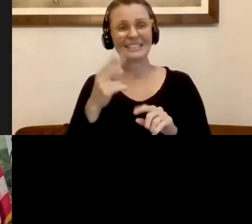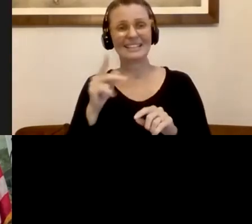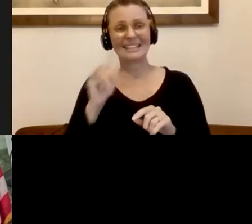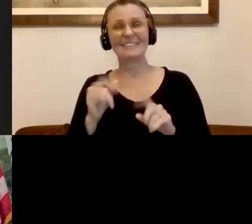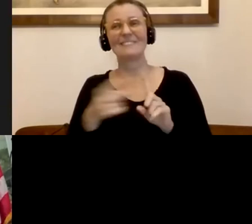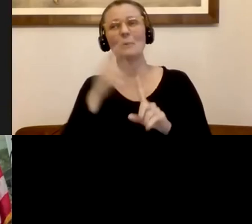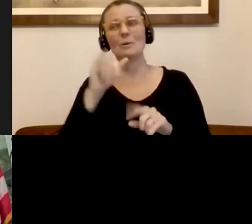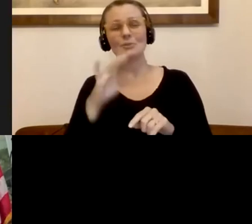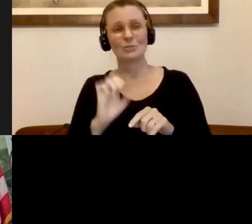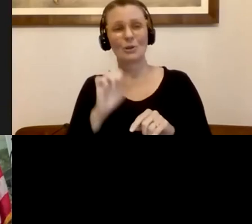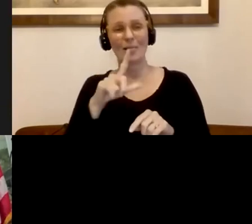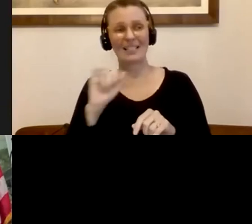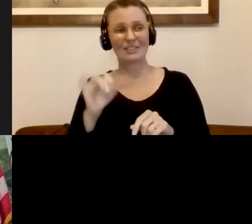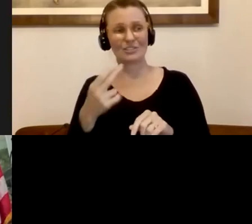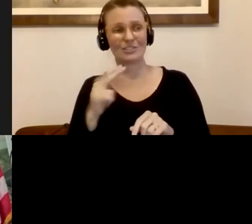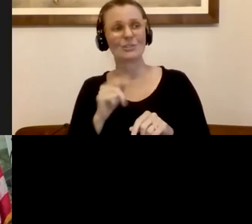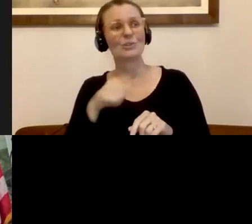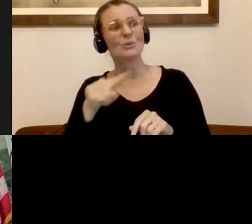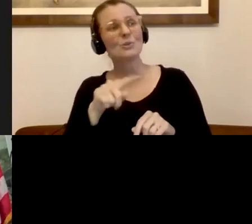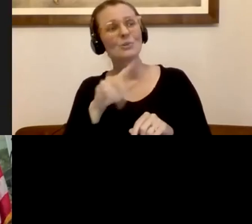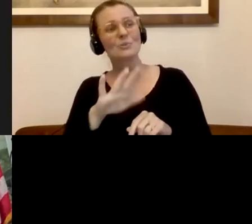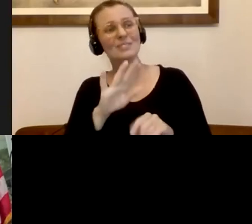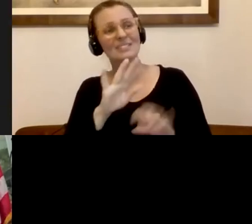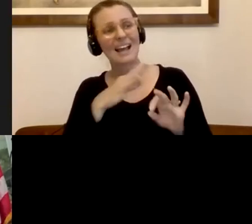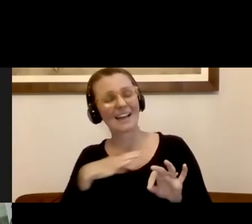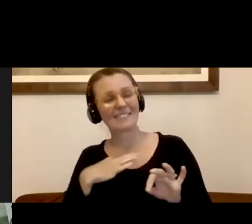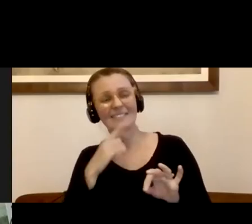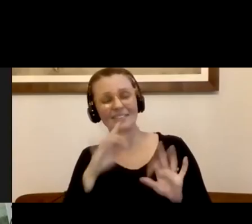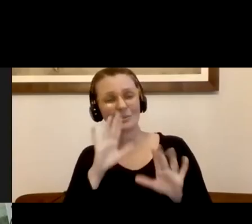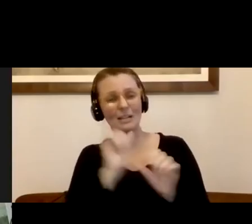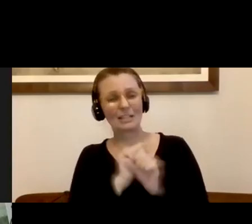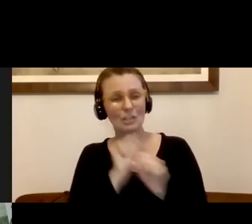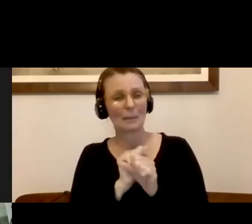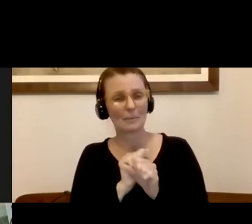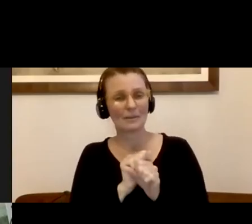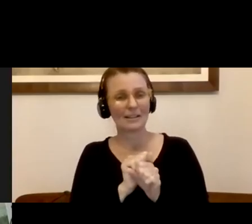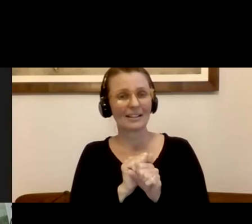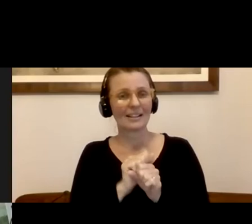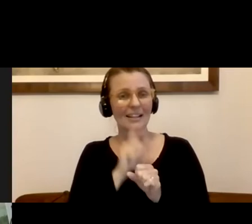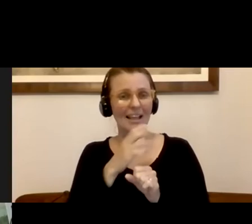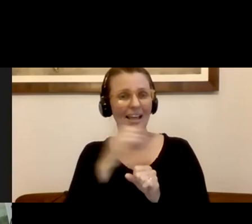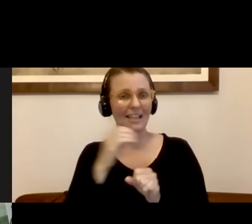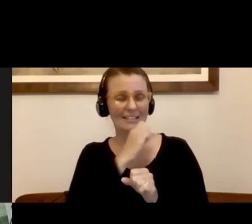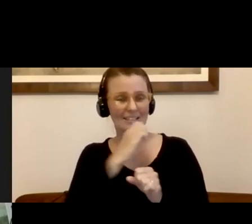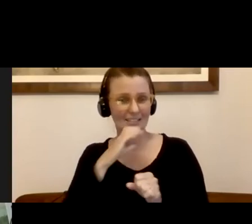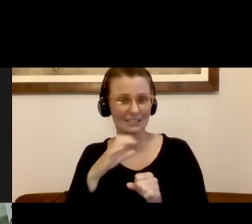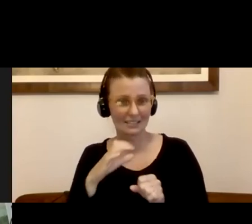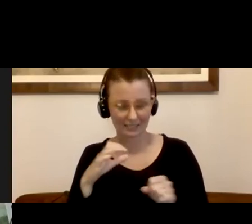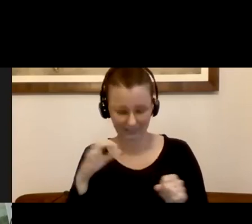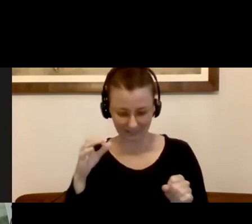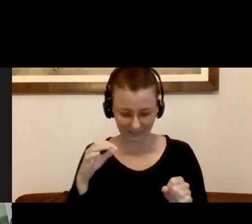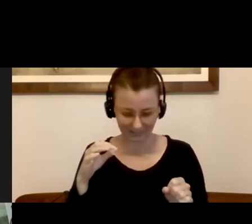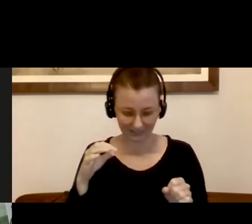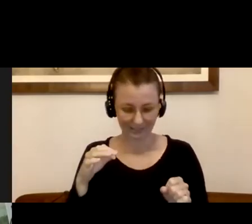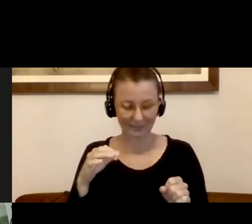are doing a terrific job. Let us know what we can do to assist your efforts to help you in the seniors of this city. Joe Lynch from some of the media center,